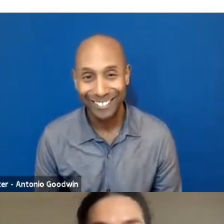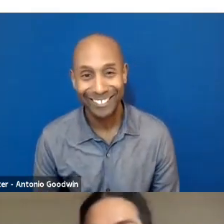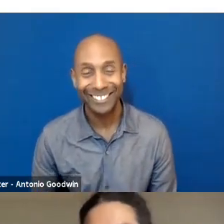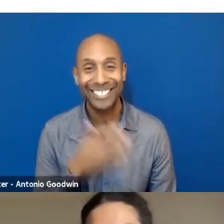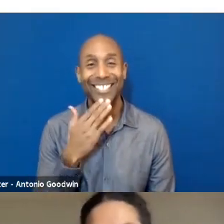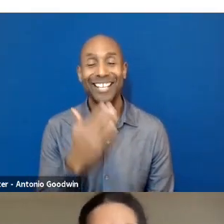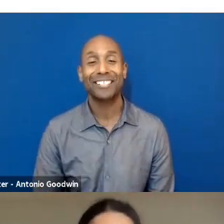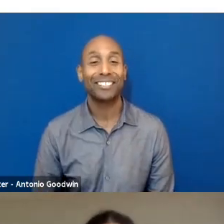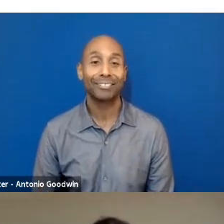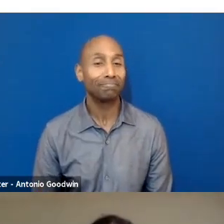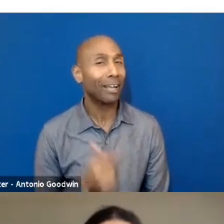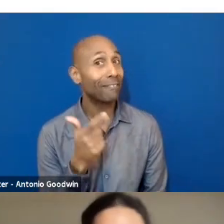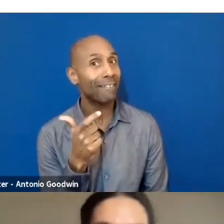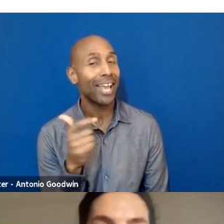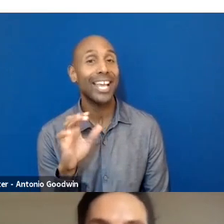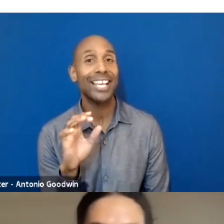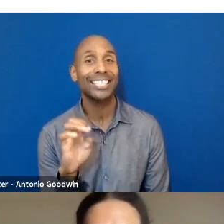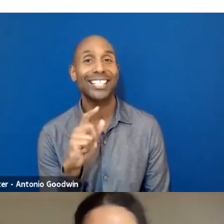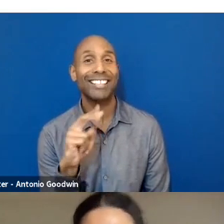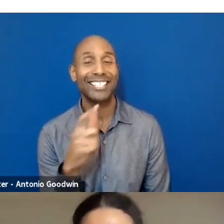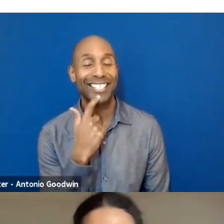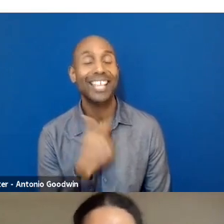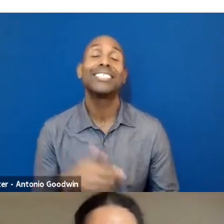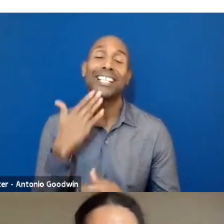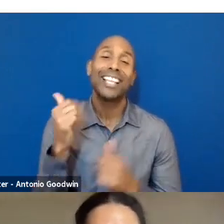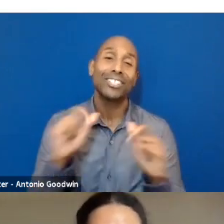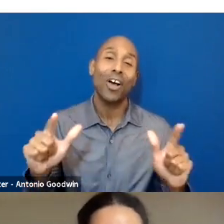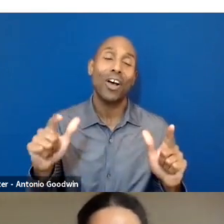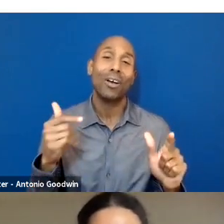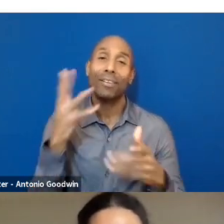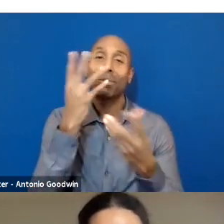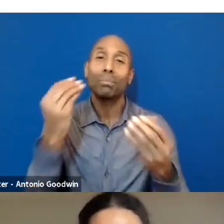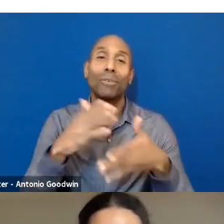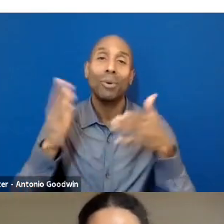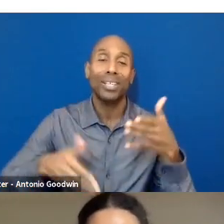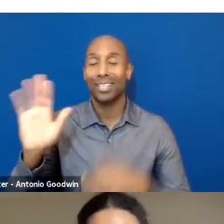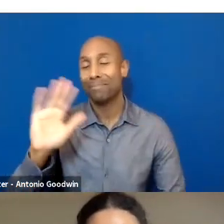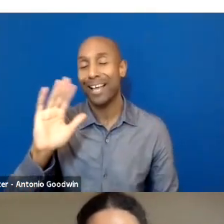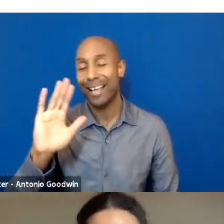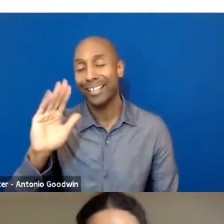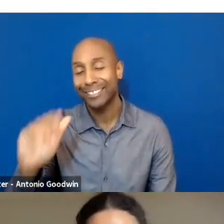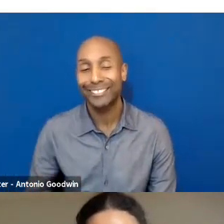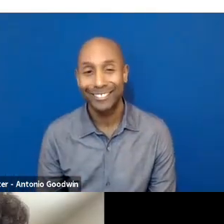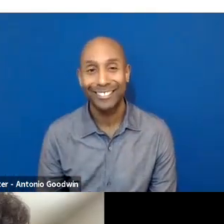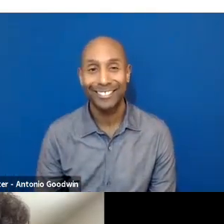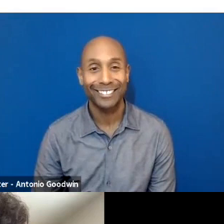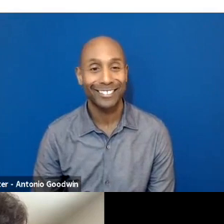Thank you. were fast. Thank you, everyone. Have a beautiful weekend. Bye. Bye.